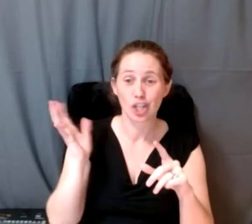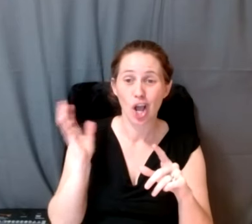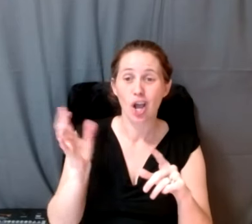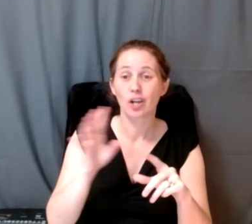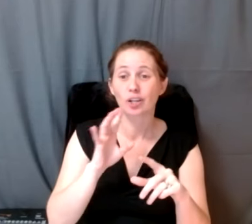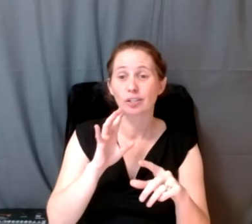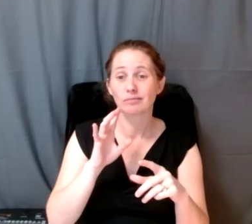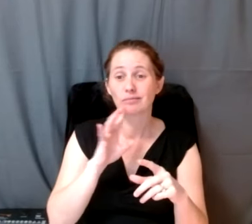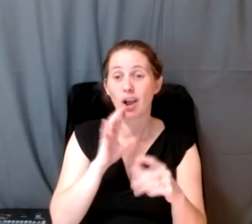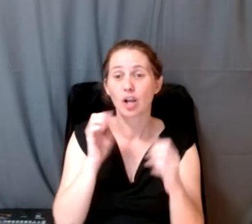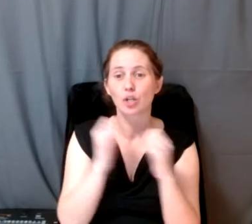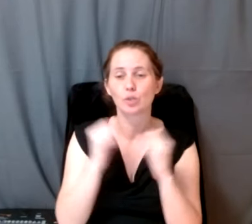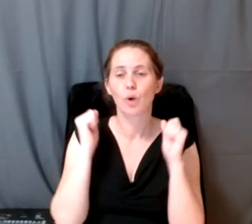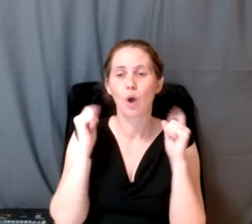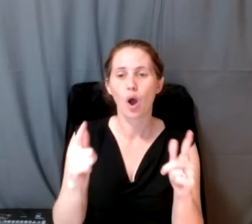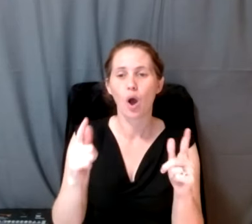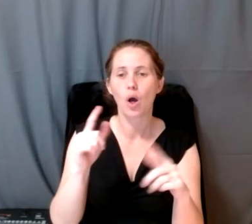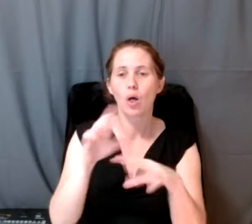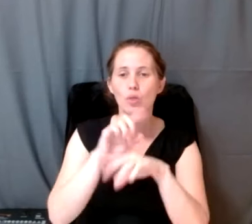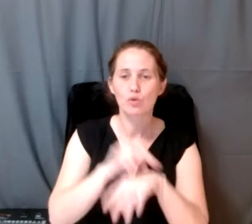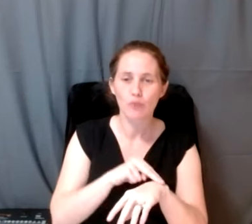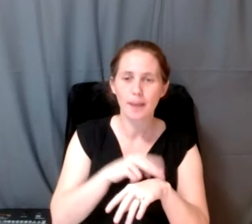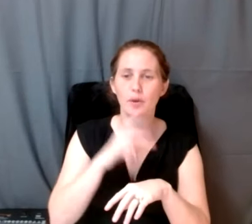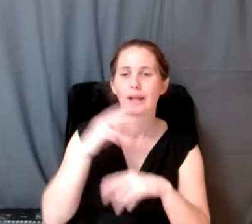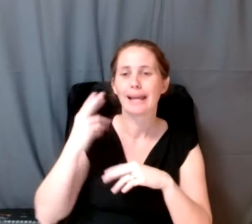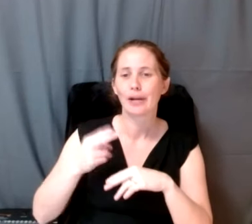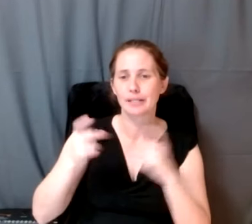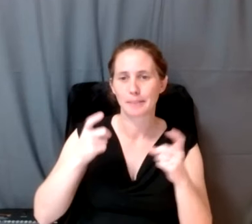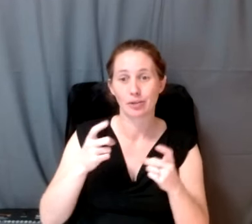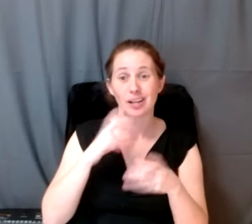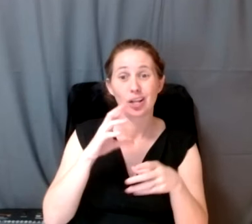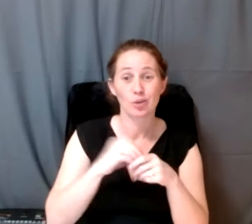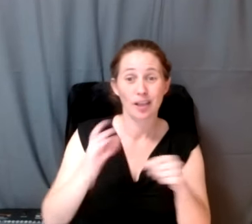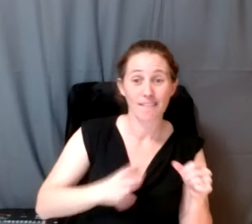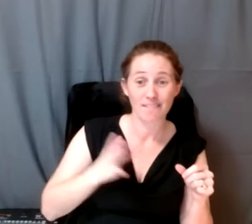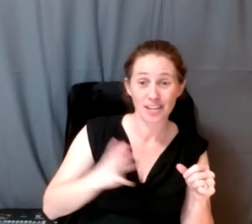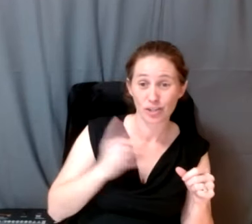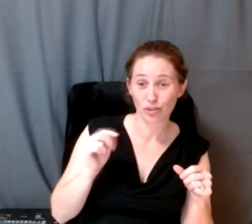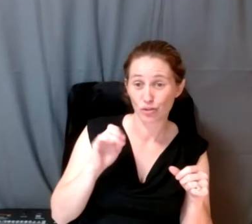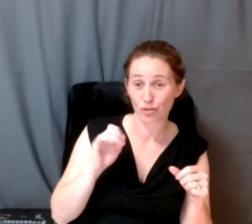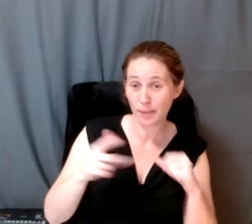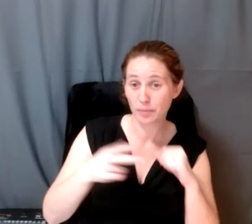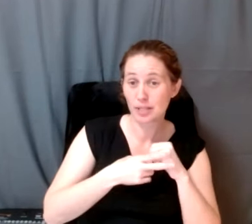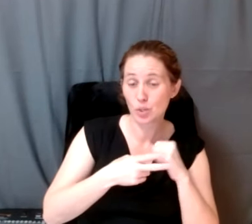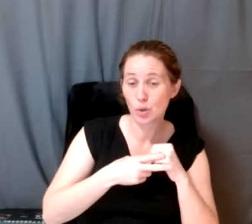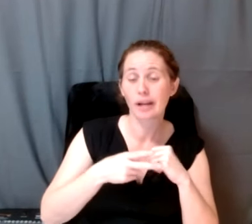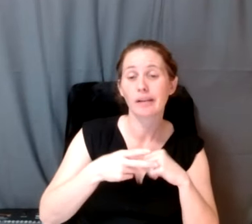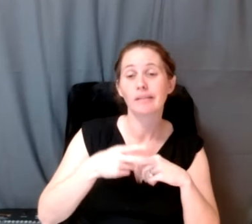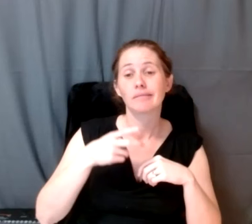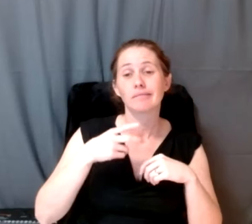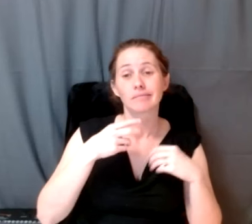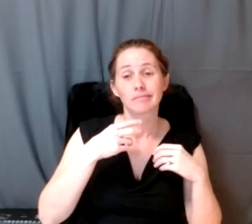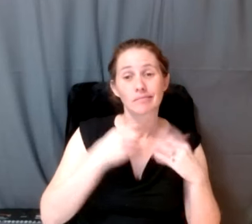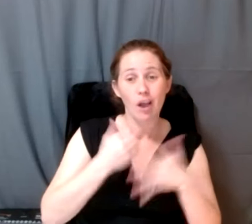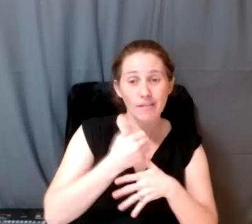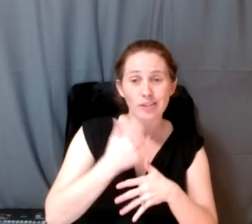of the tribal heritage managers in your region. This includes both official tribal historic preservation officers, as well as